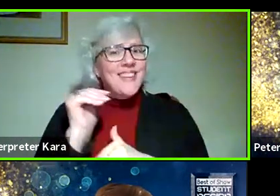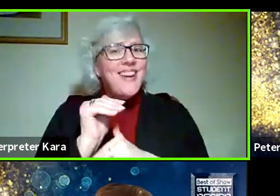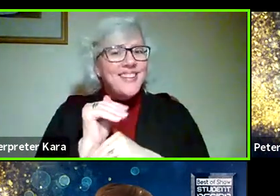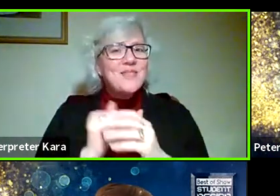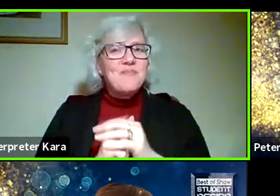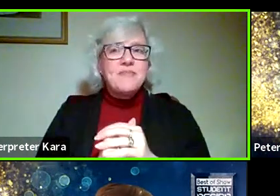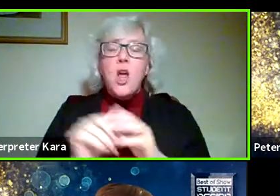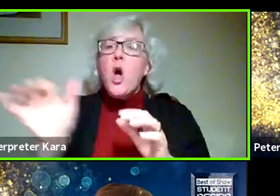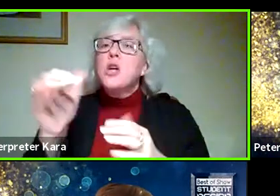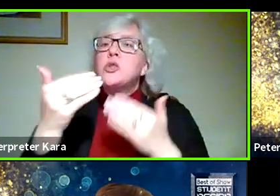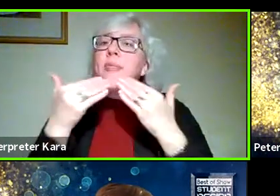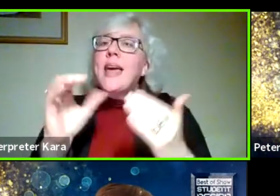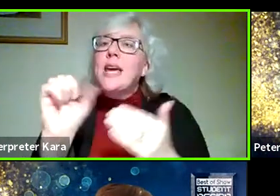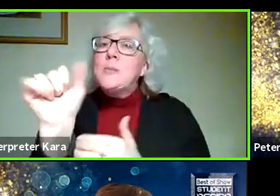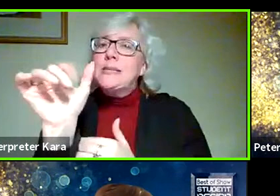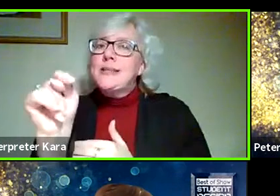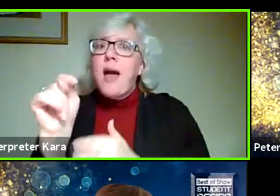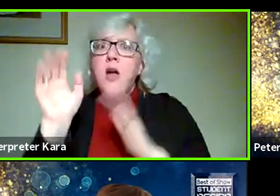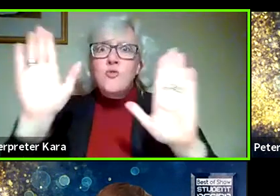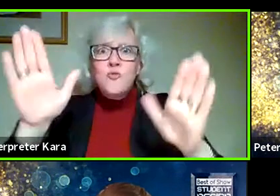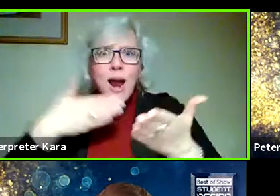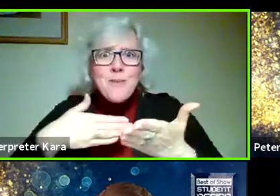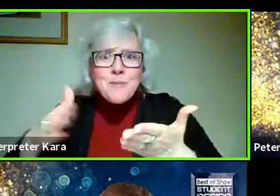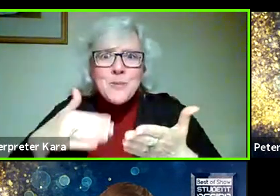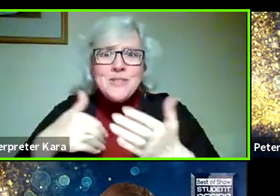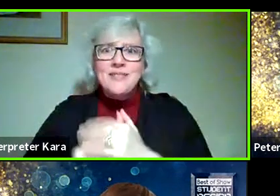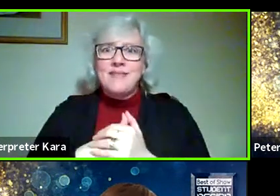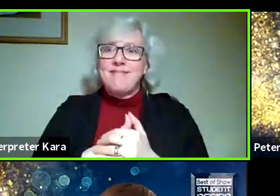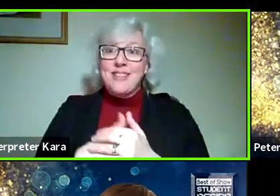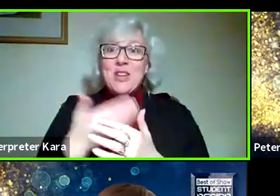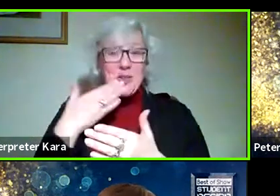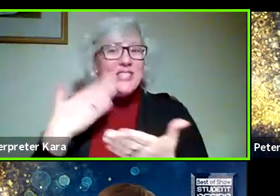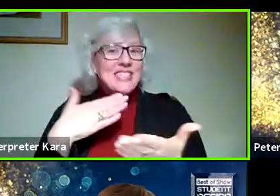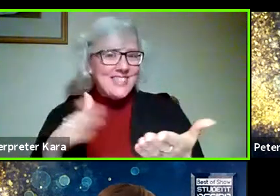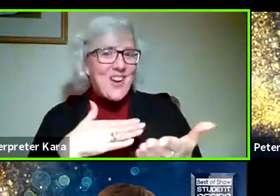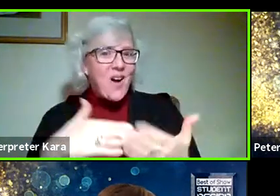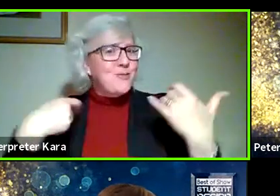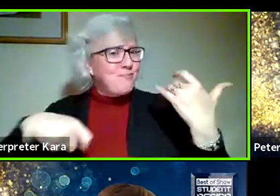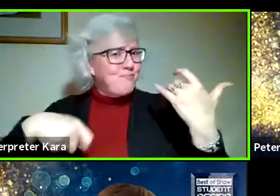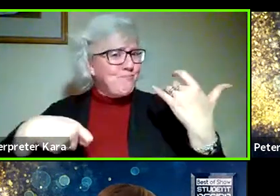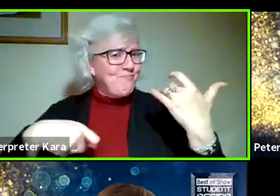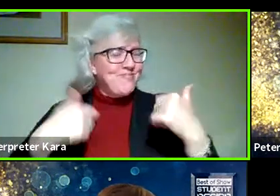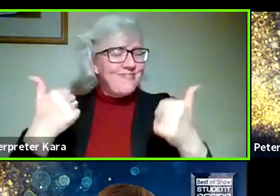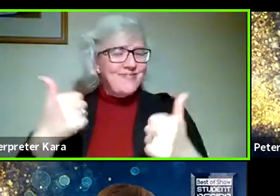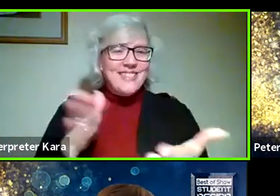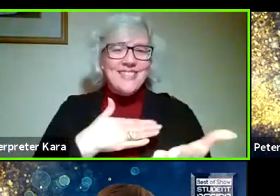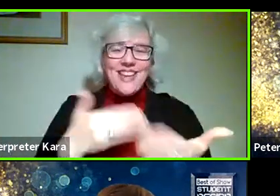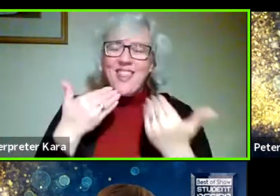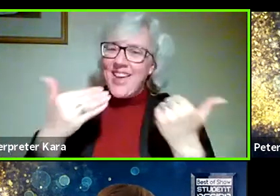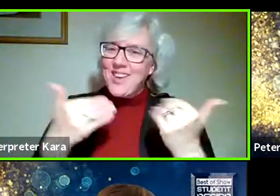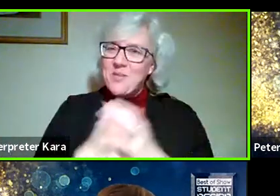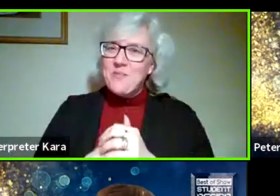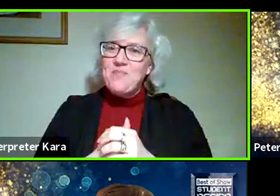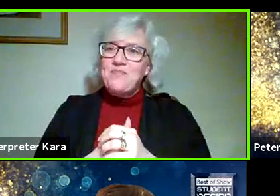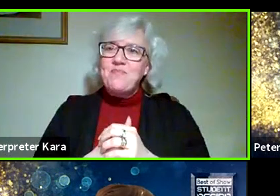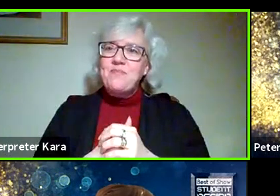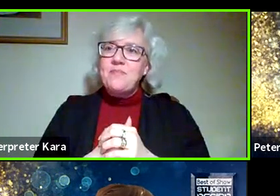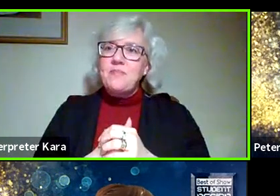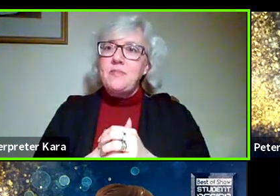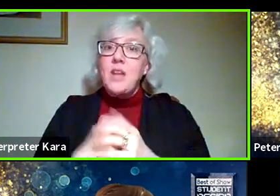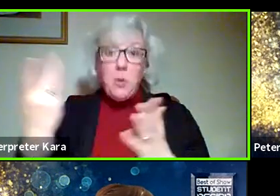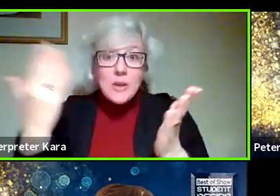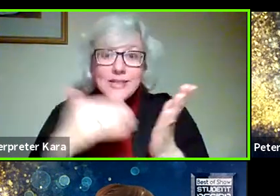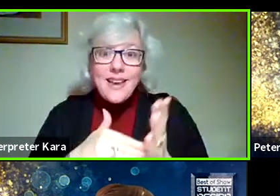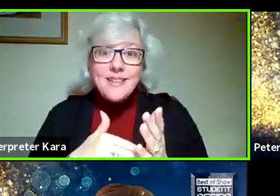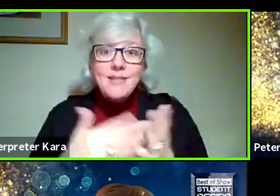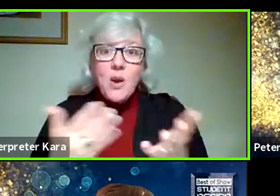Also, thank you, Scott, for that great music, great song, great guitar playing, good singing. Thank you. But once again,